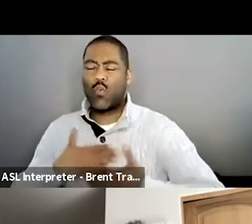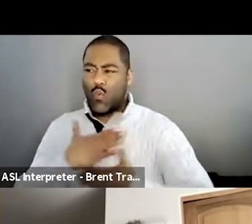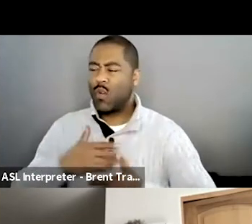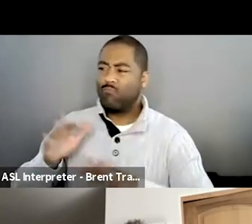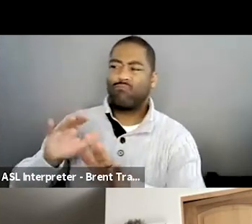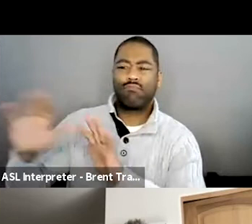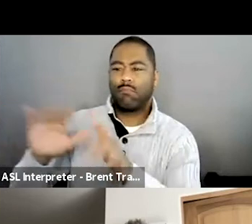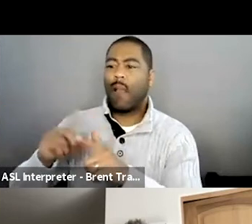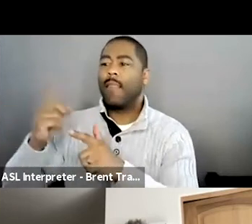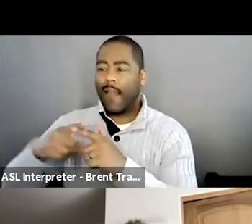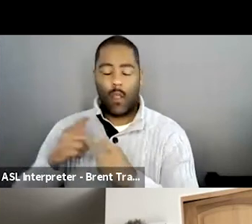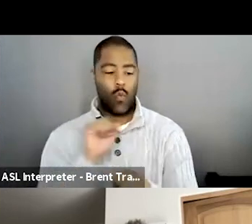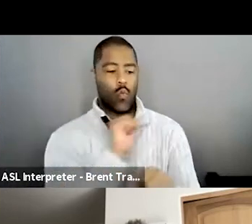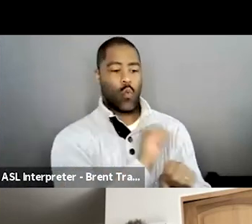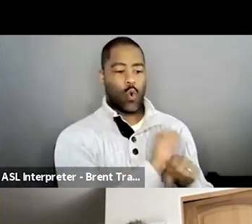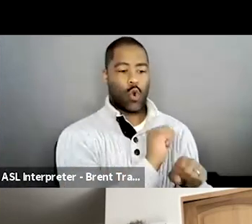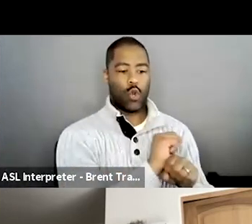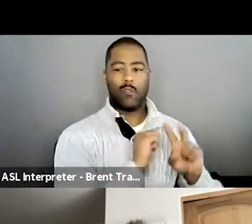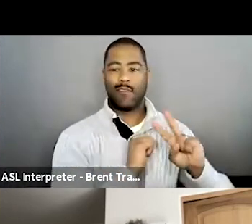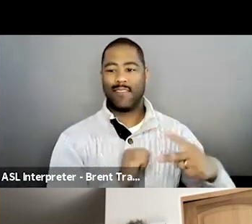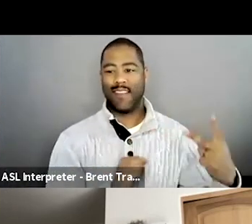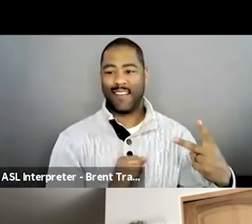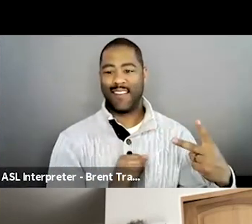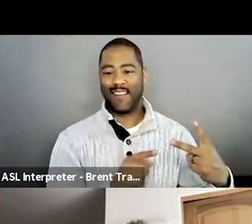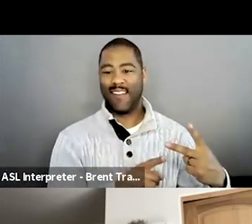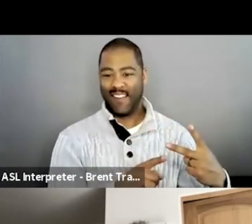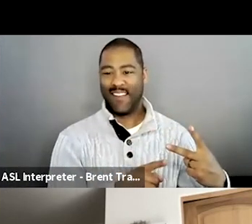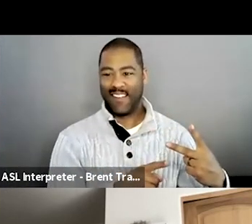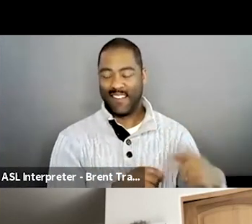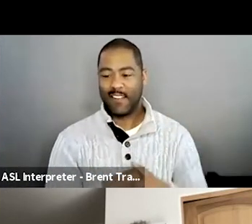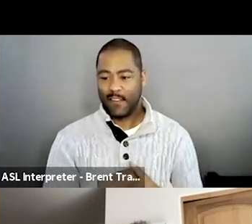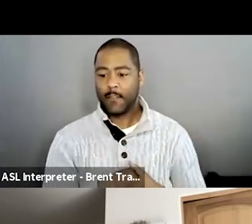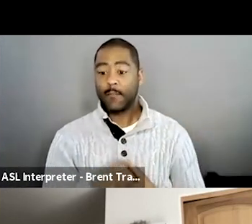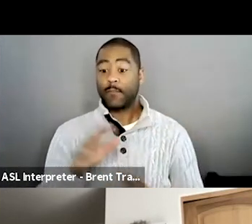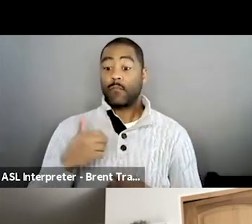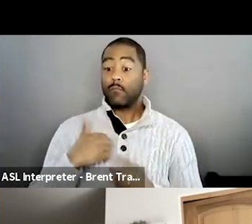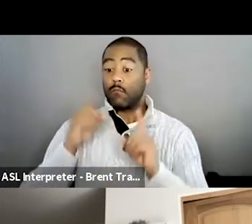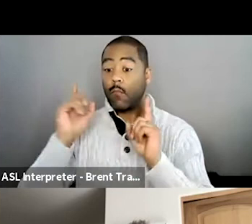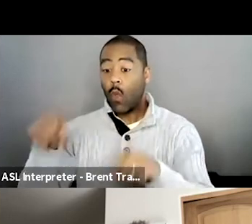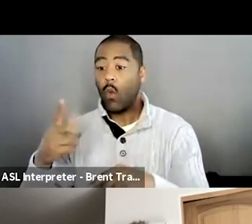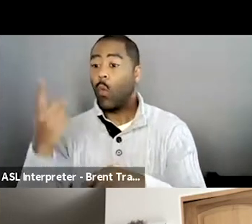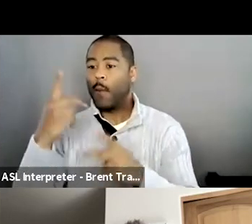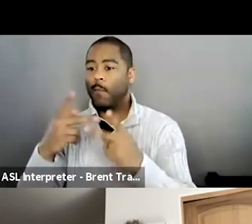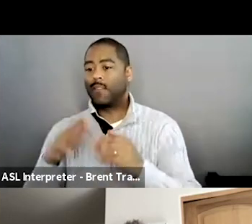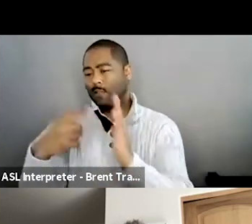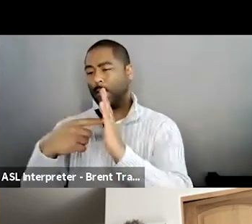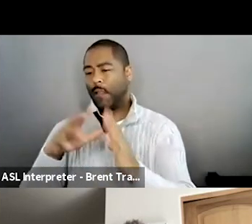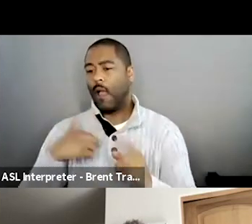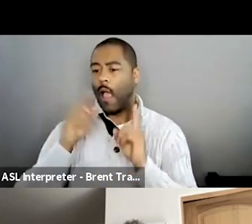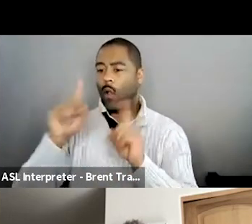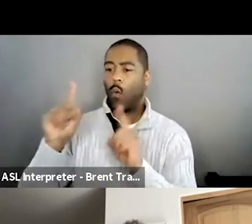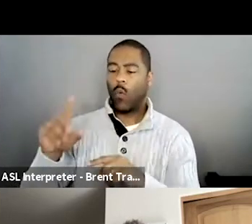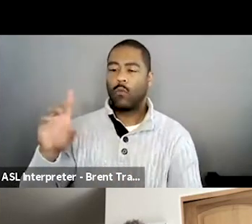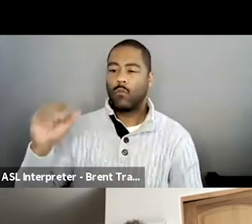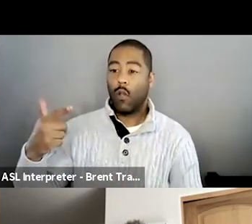that's amazing. And I get to bring my dog. So that's, I'm really comfortable where I'm at now. And now that I'm in this zone where I'm in a